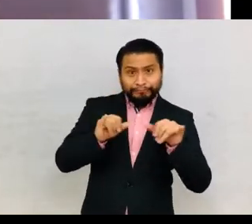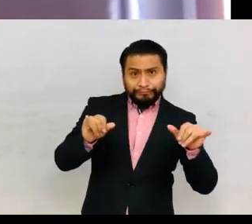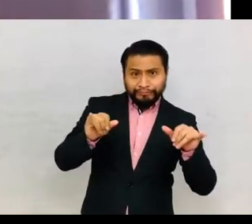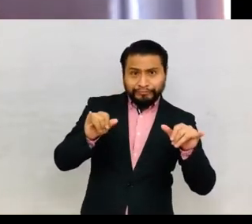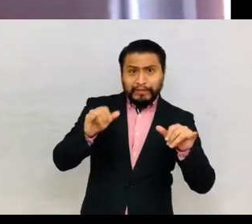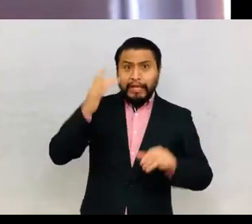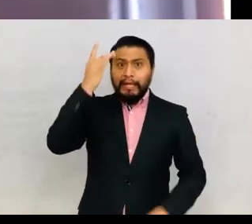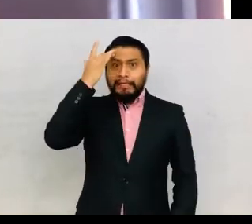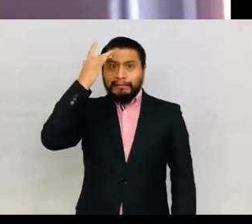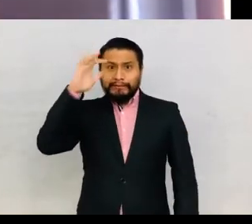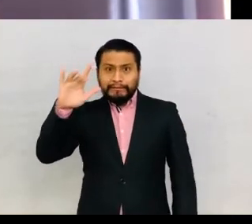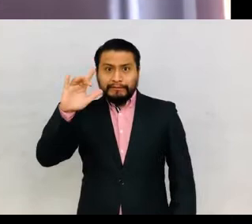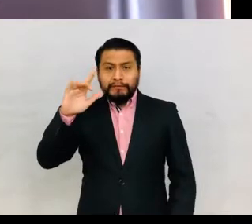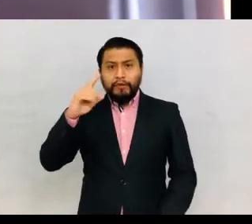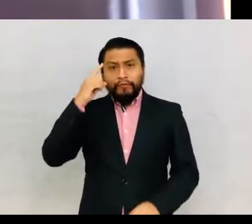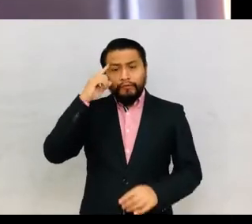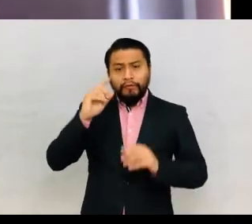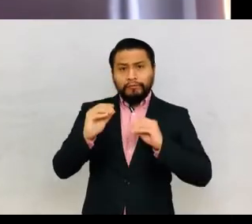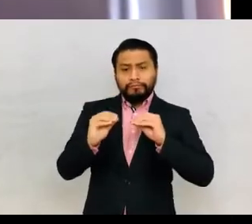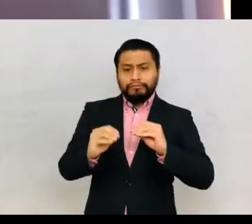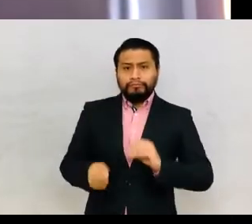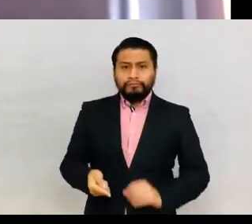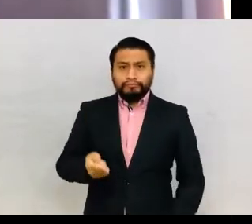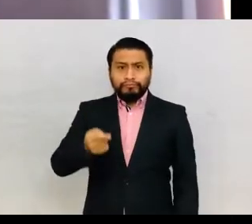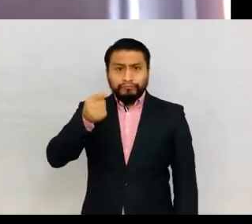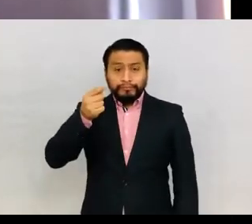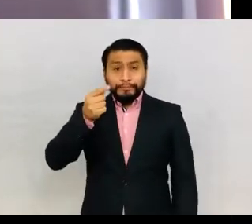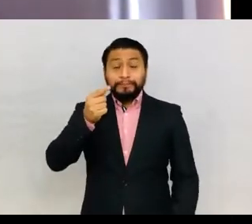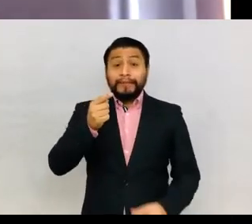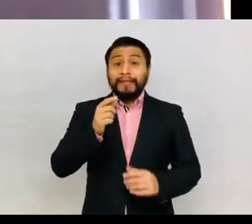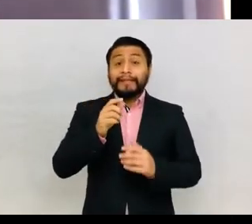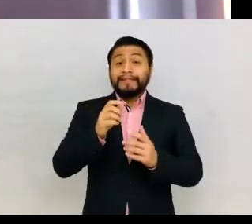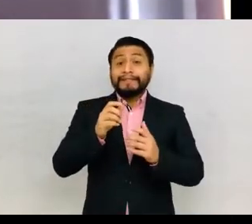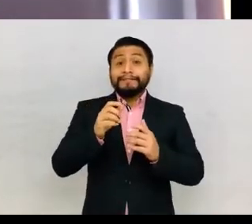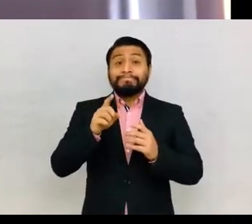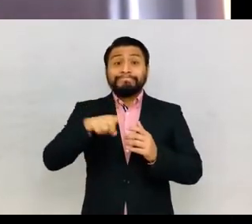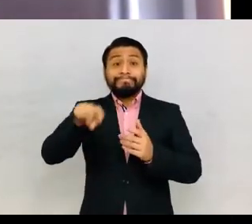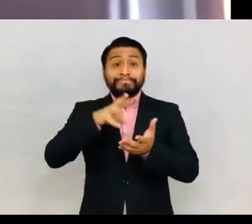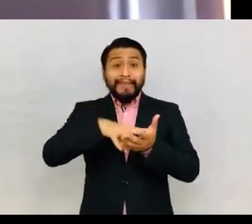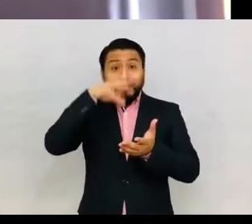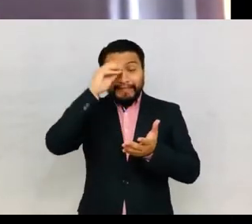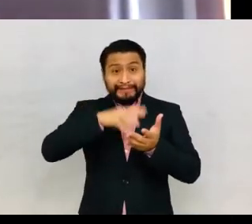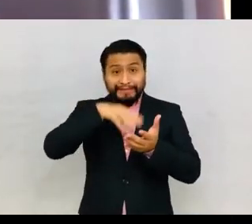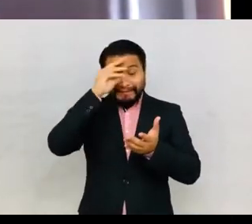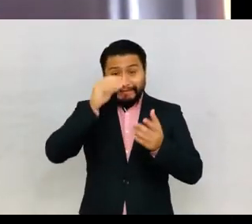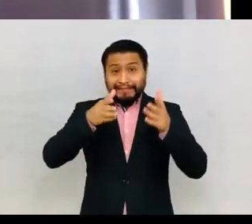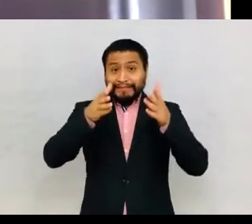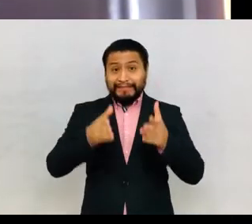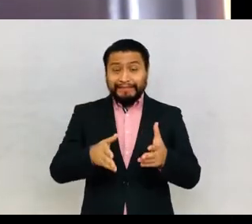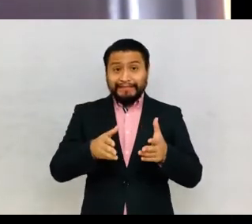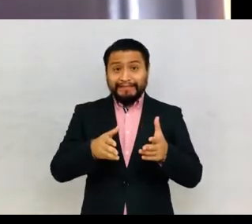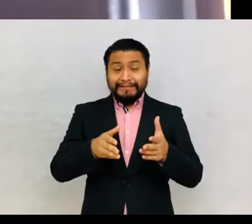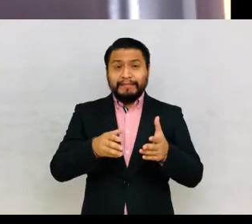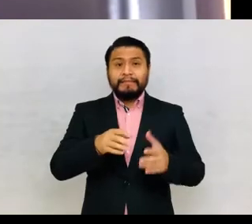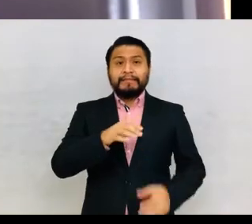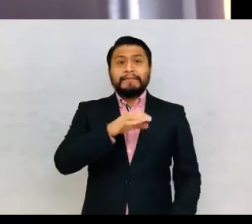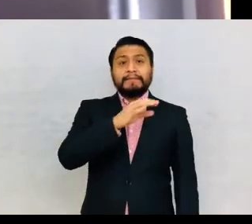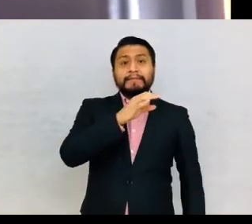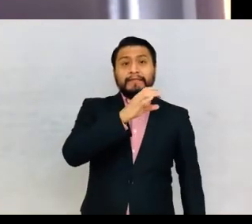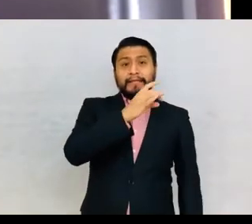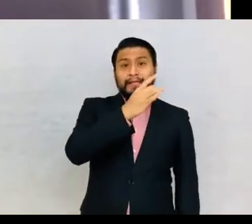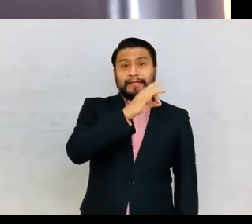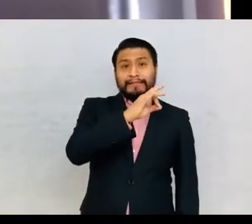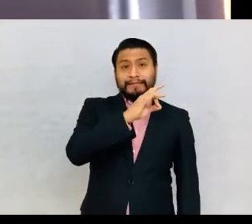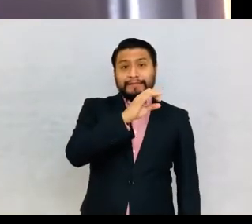Race in Tests Applied to Students, 1890-1930. The authors,